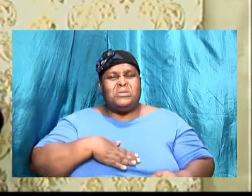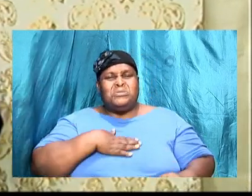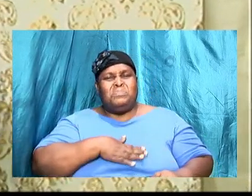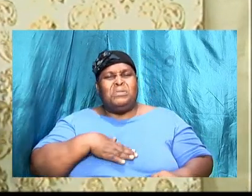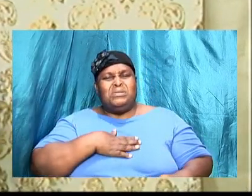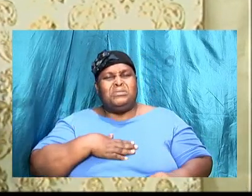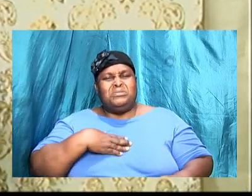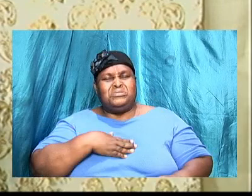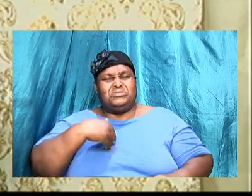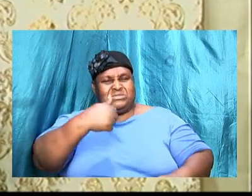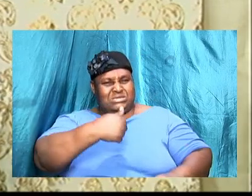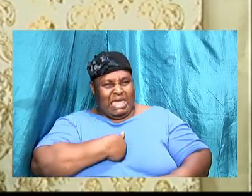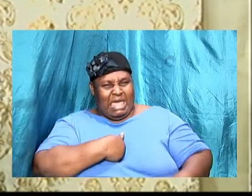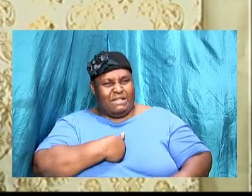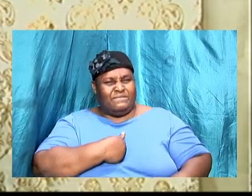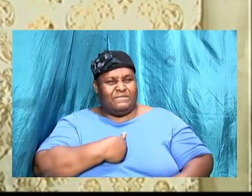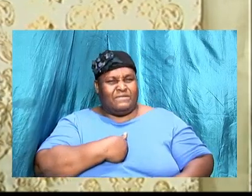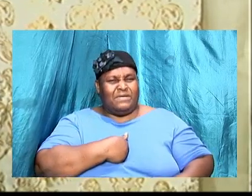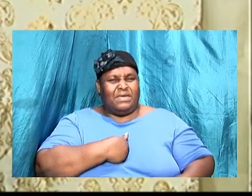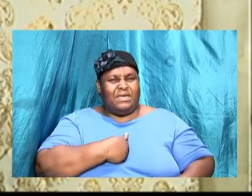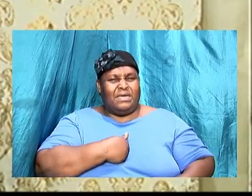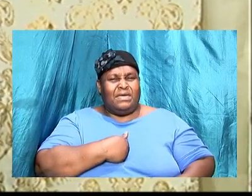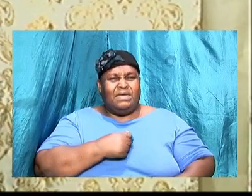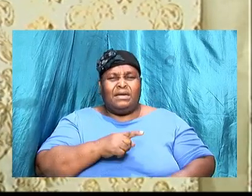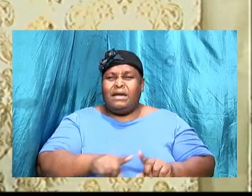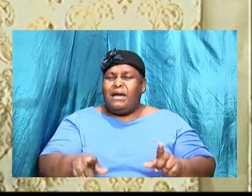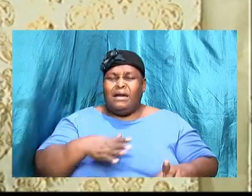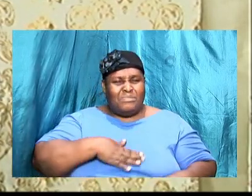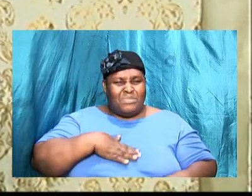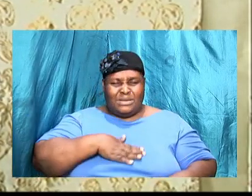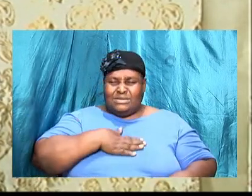ourselves we cannot please the Lord